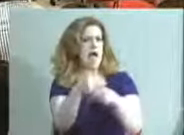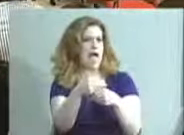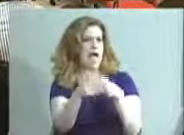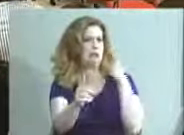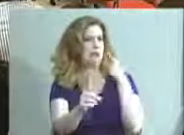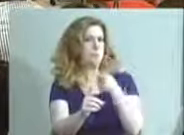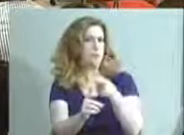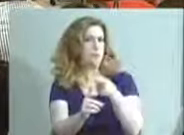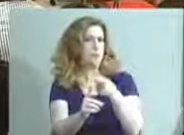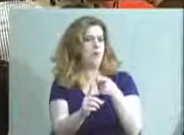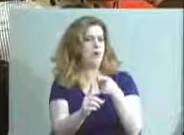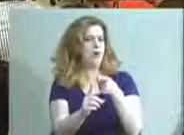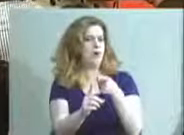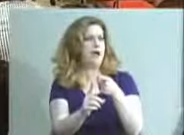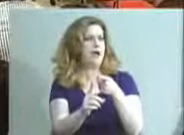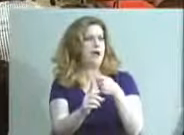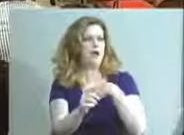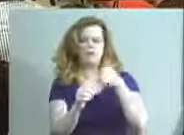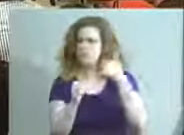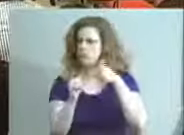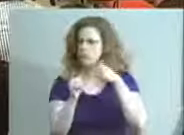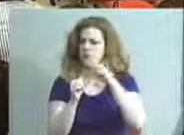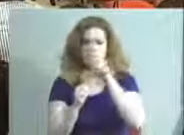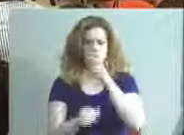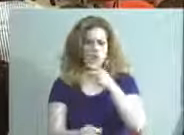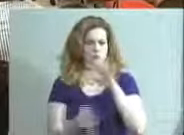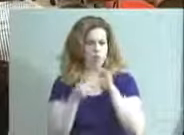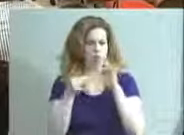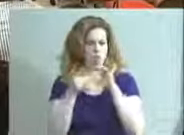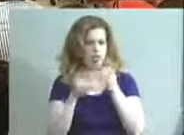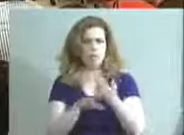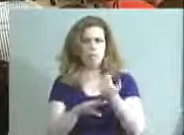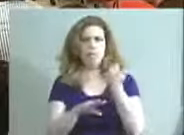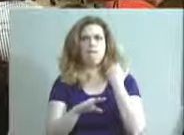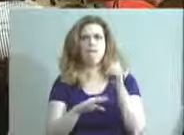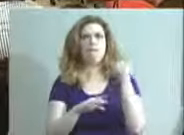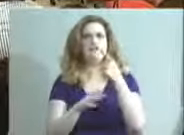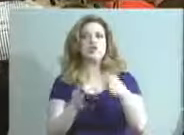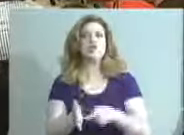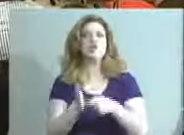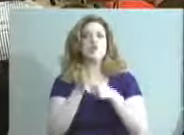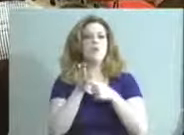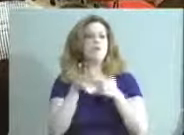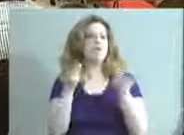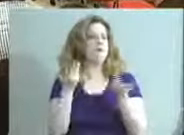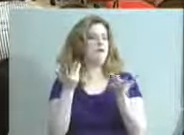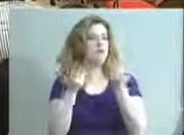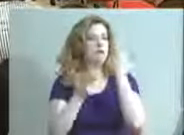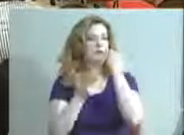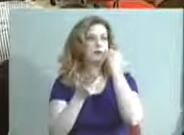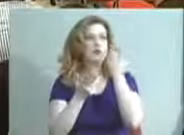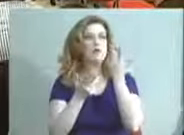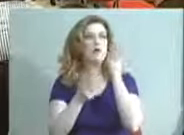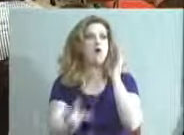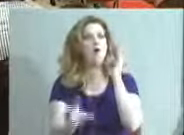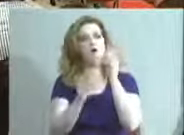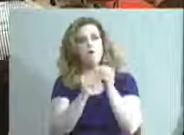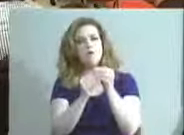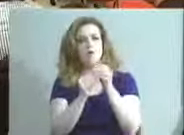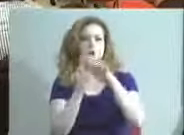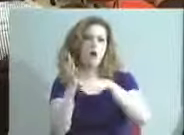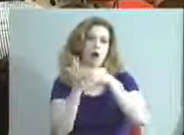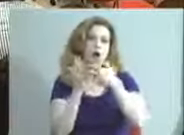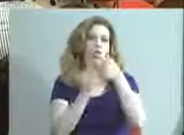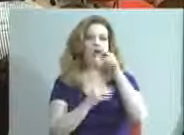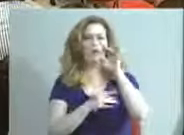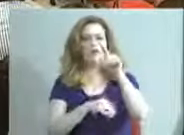point that I don't remember who made it before, but just a request for, you know, an overall like a grid and a